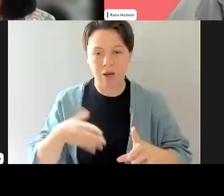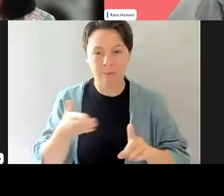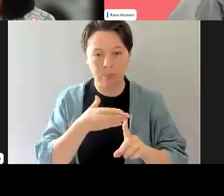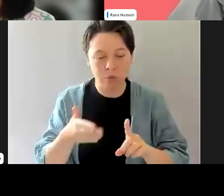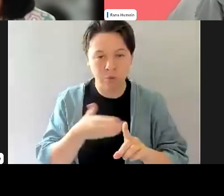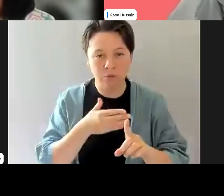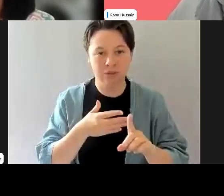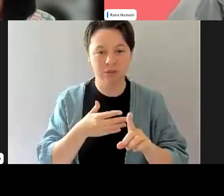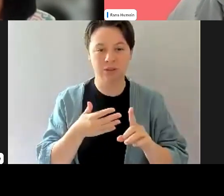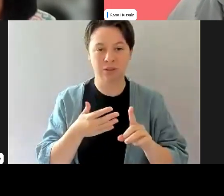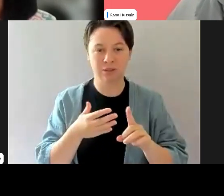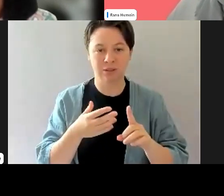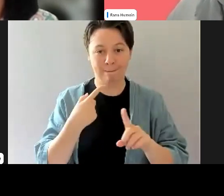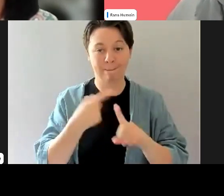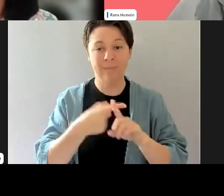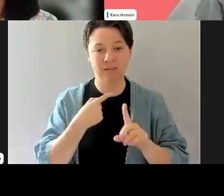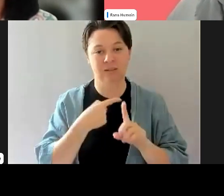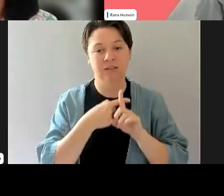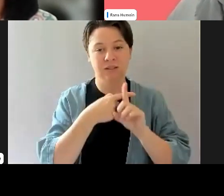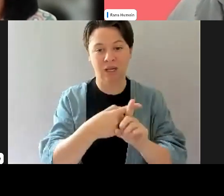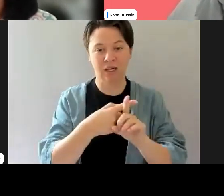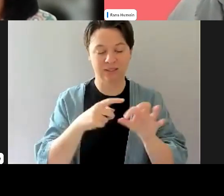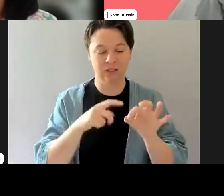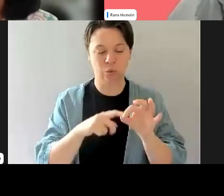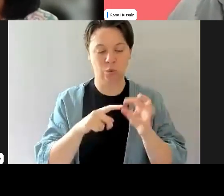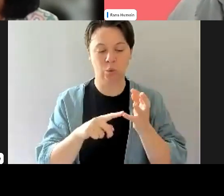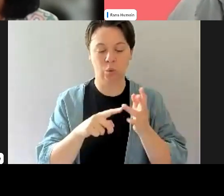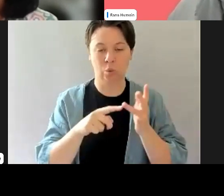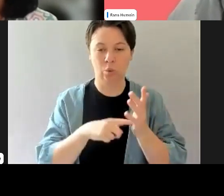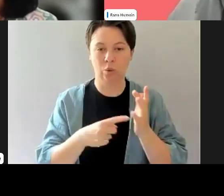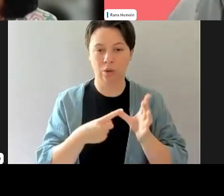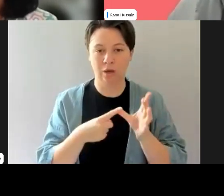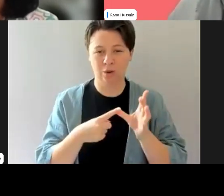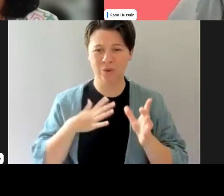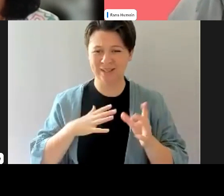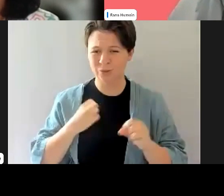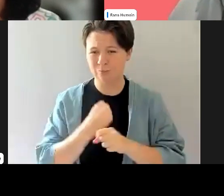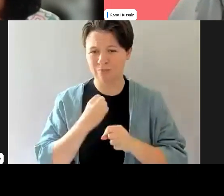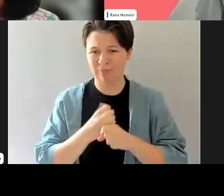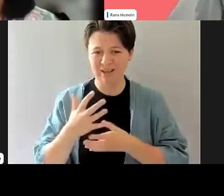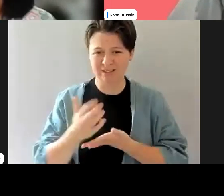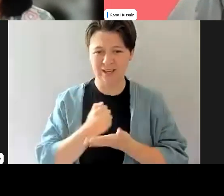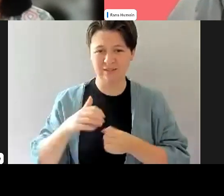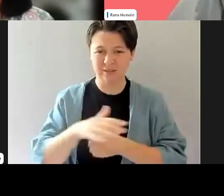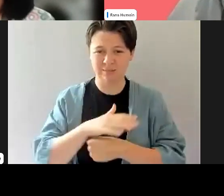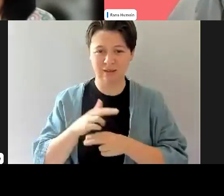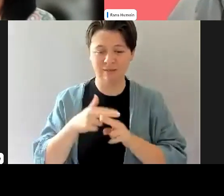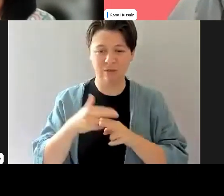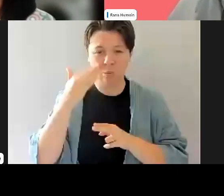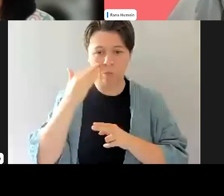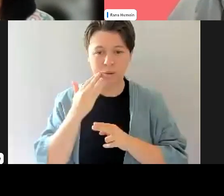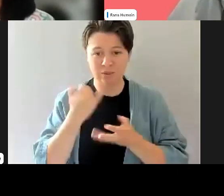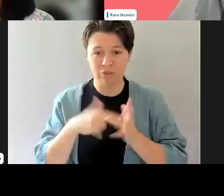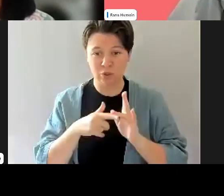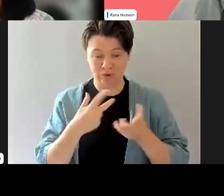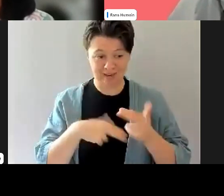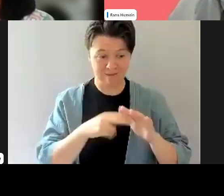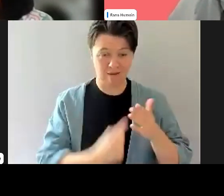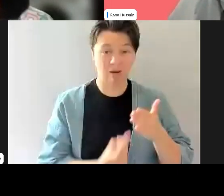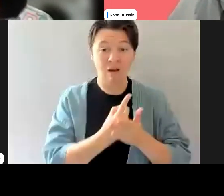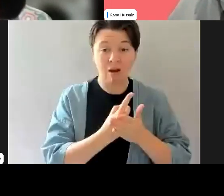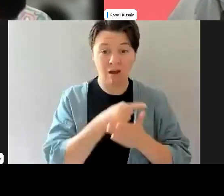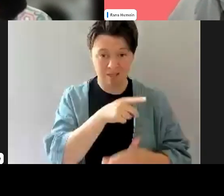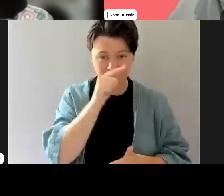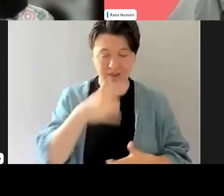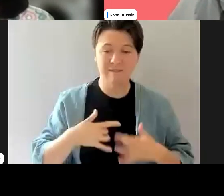and also have quotas and targets. Uh, we need to create safe spaces for women so they're not afraid of reporting these inappropriate behaviors or outcomes